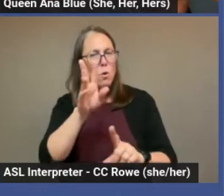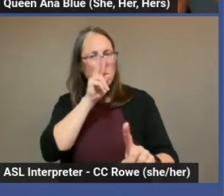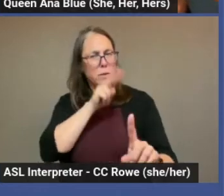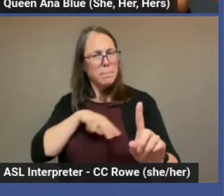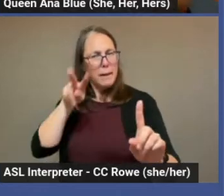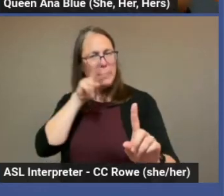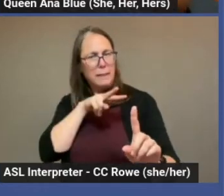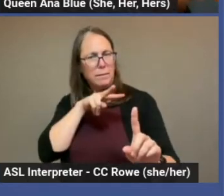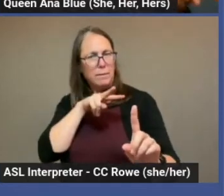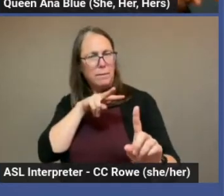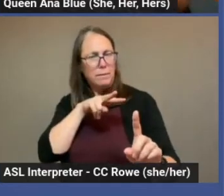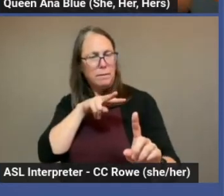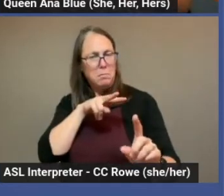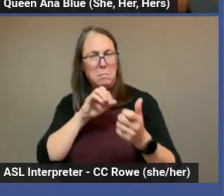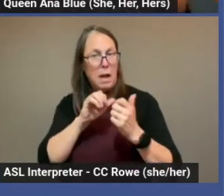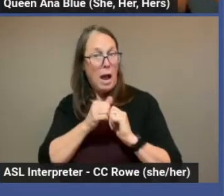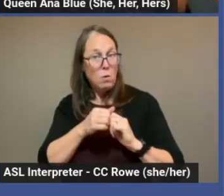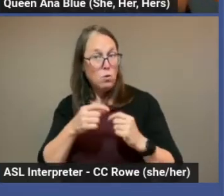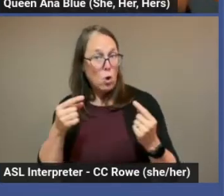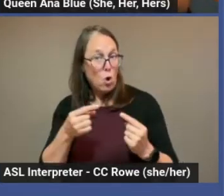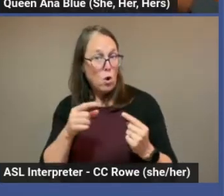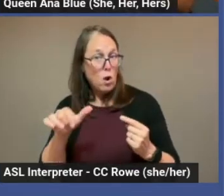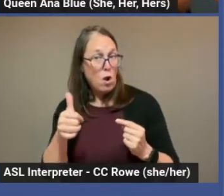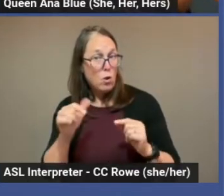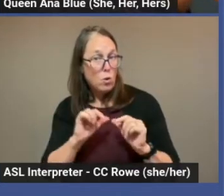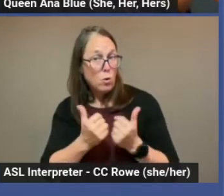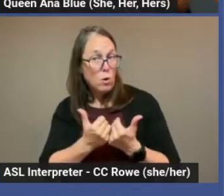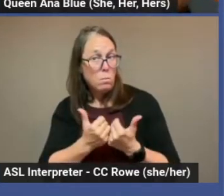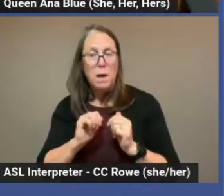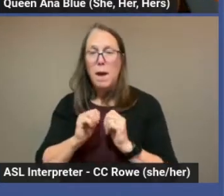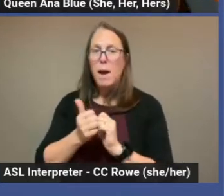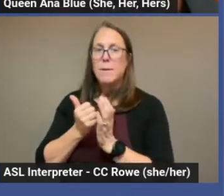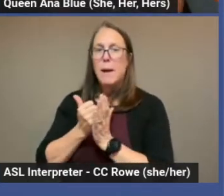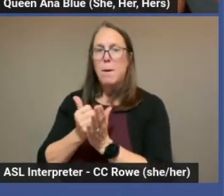they're saying. Like, how is it harming another group? How is it helping?